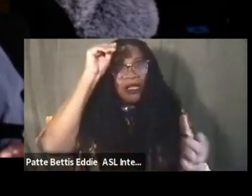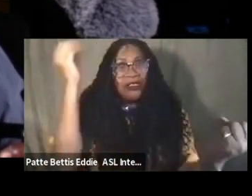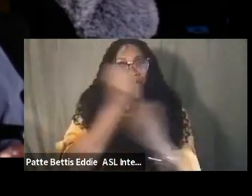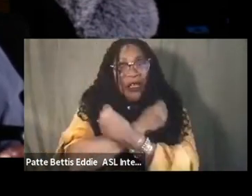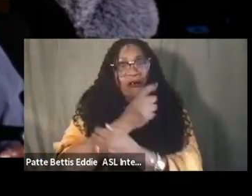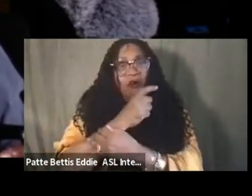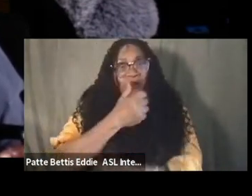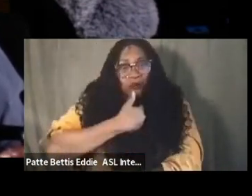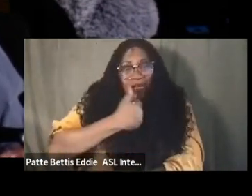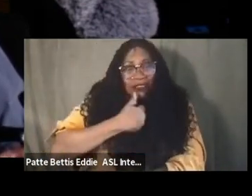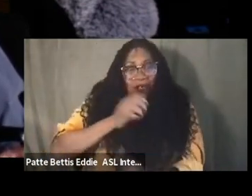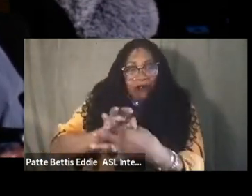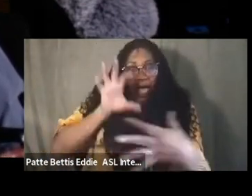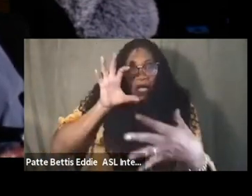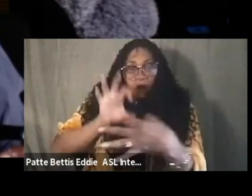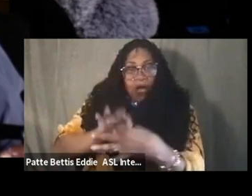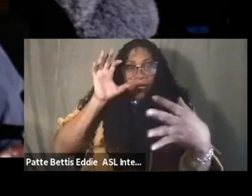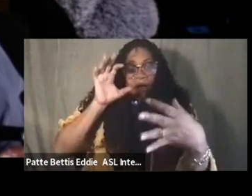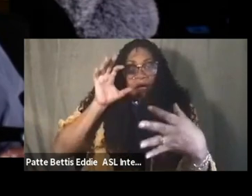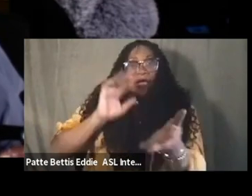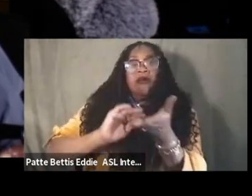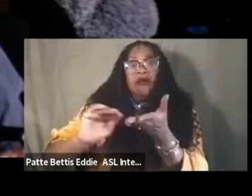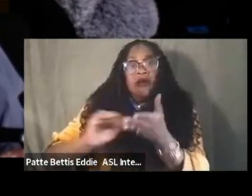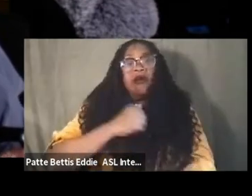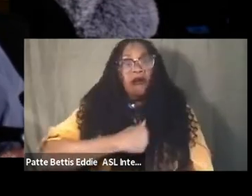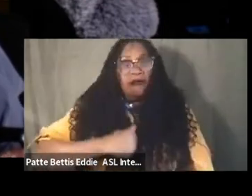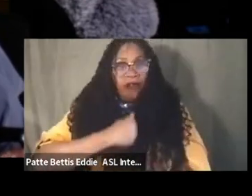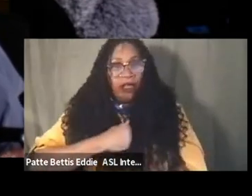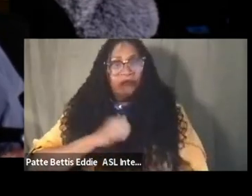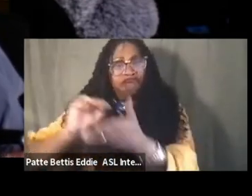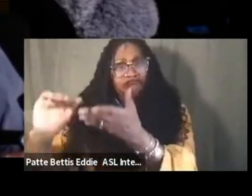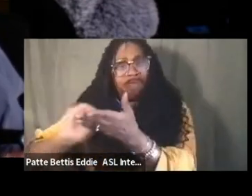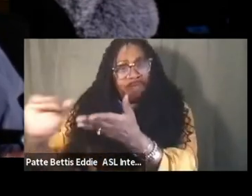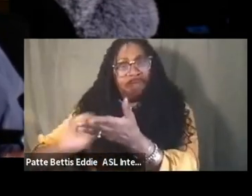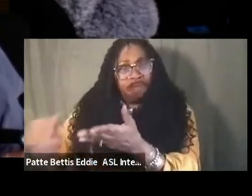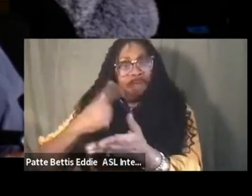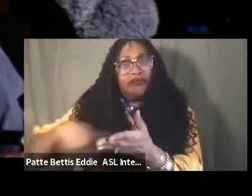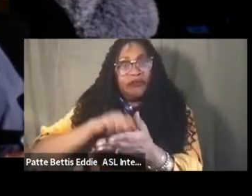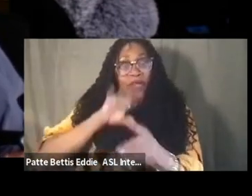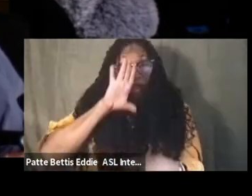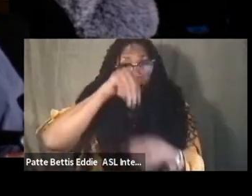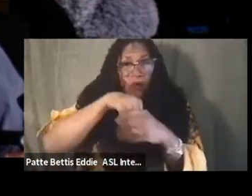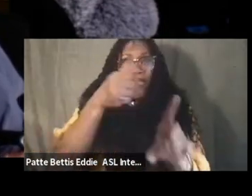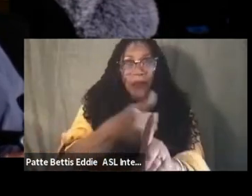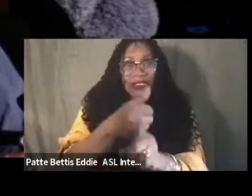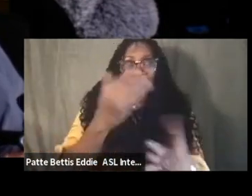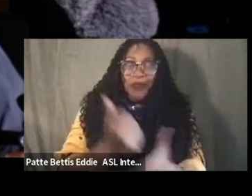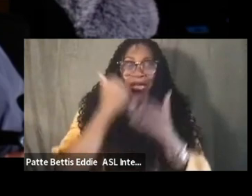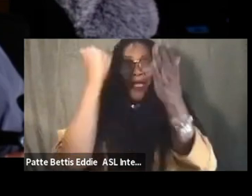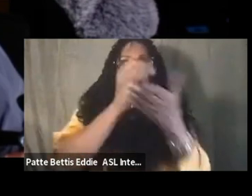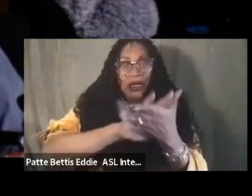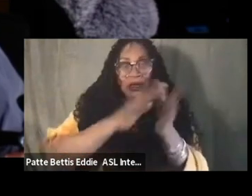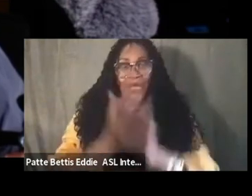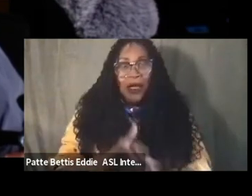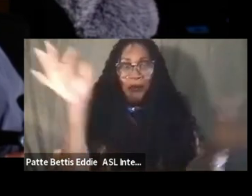go and forgive anything that i felt was holding me back including myself i felt helped me grow to the man that i am today